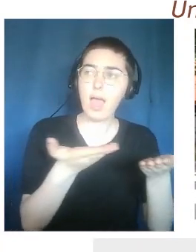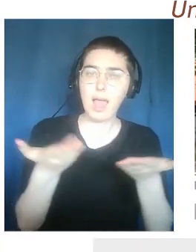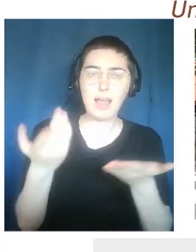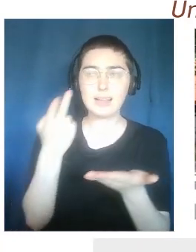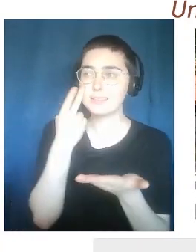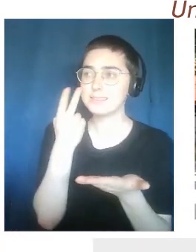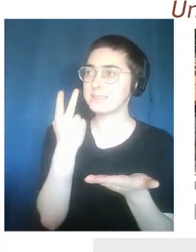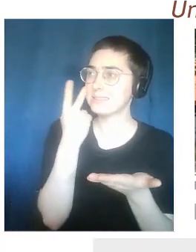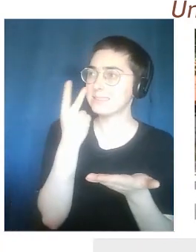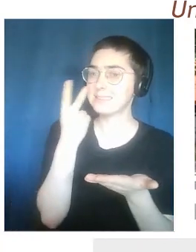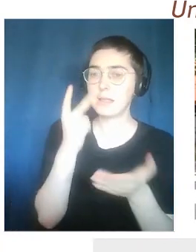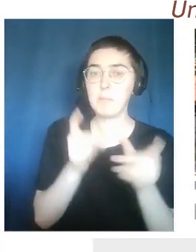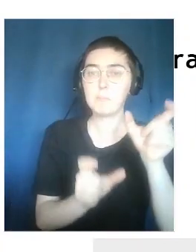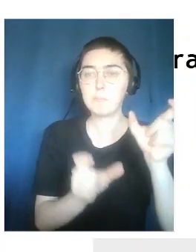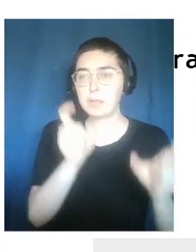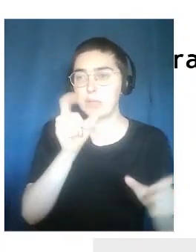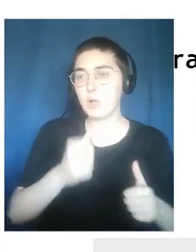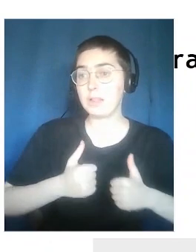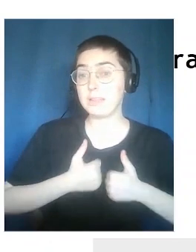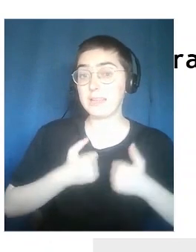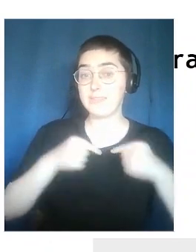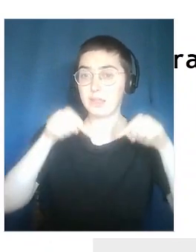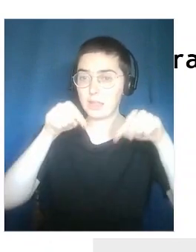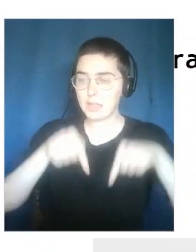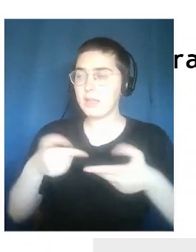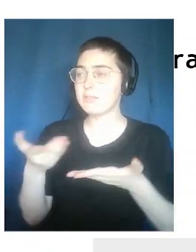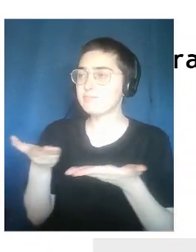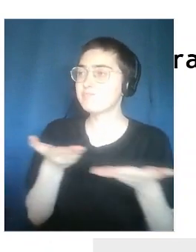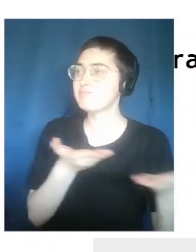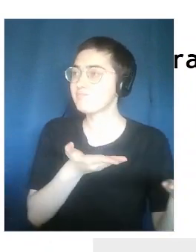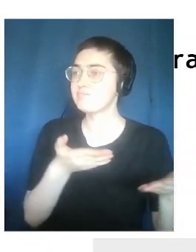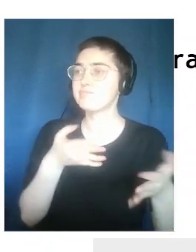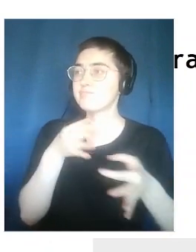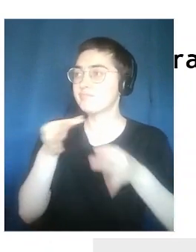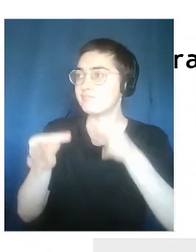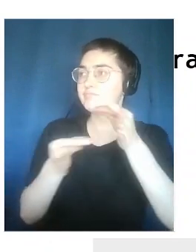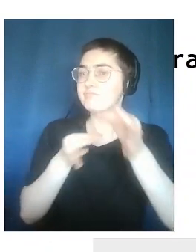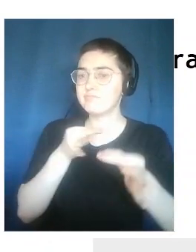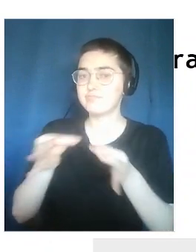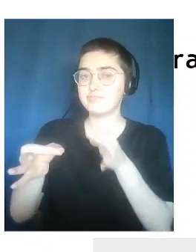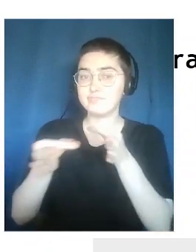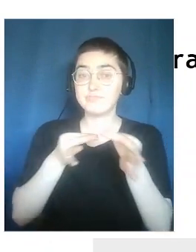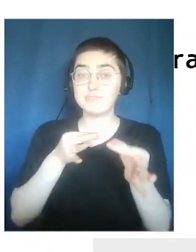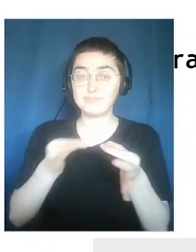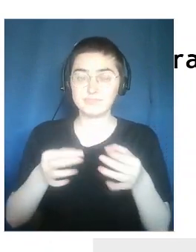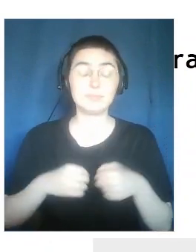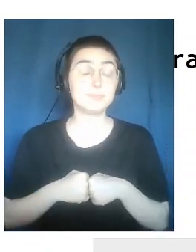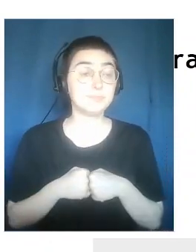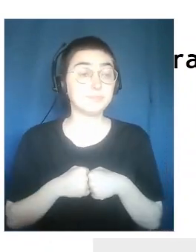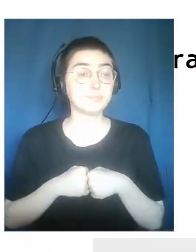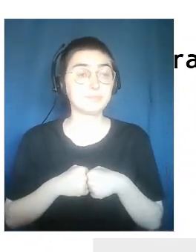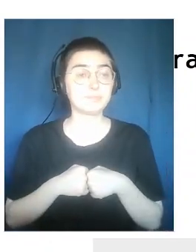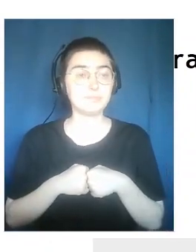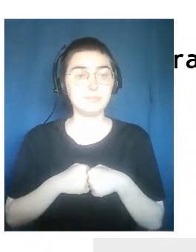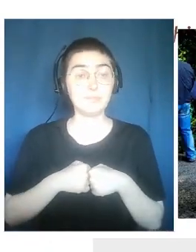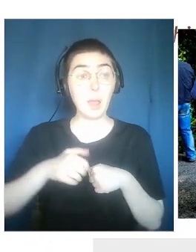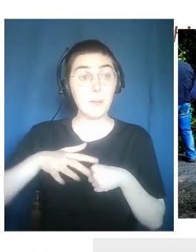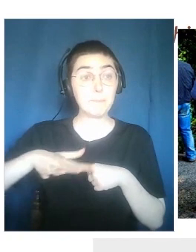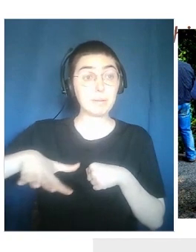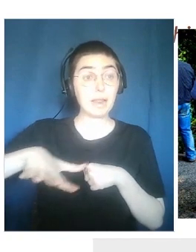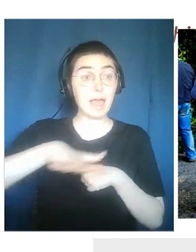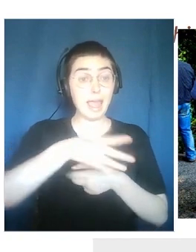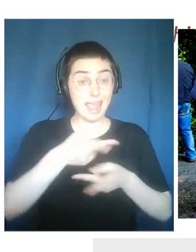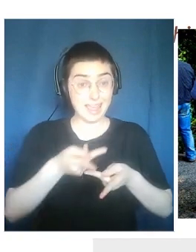people and the narrations of those who planned those areas. The